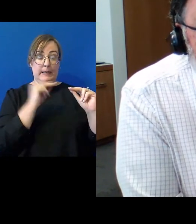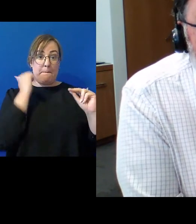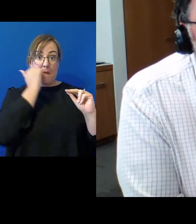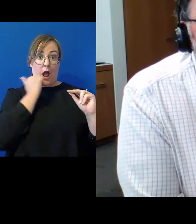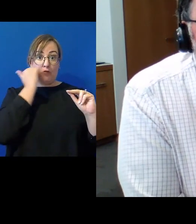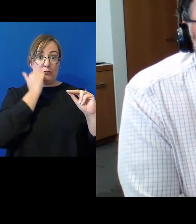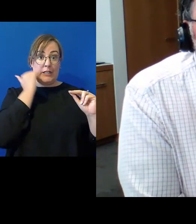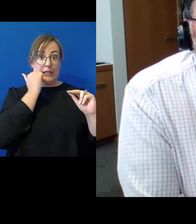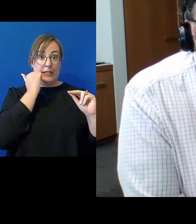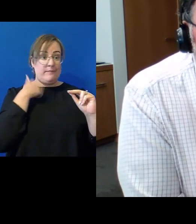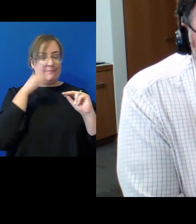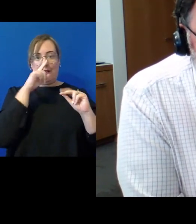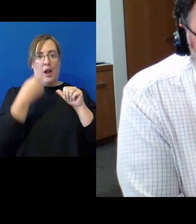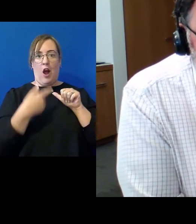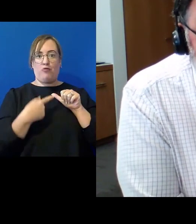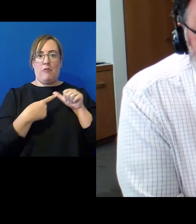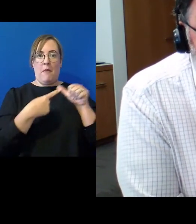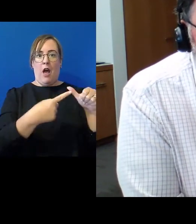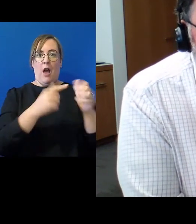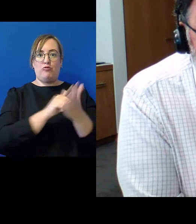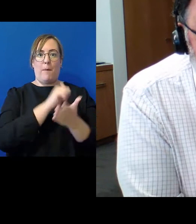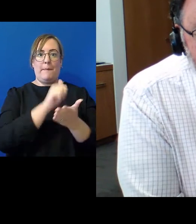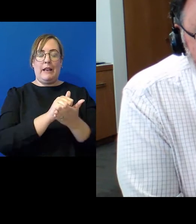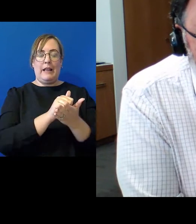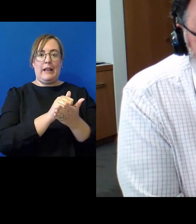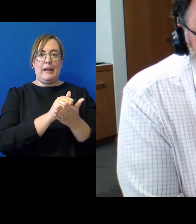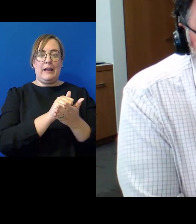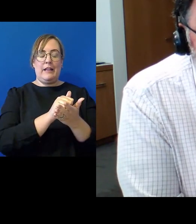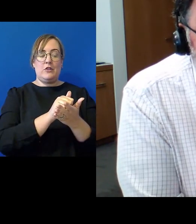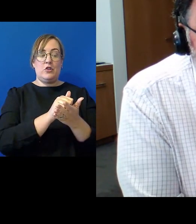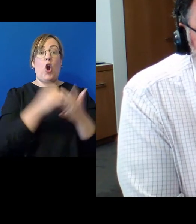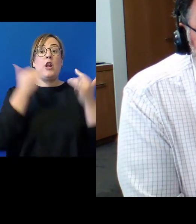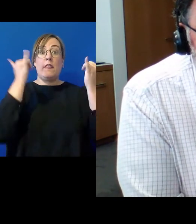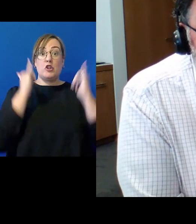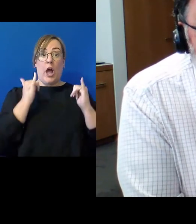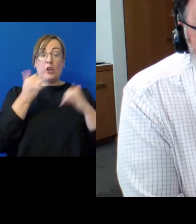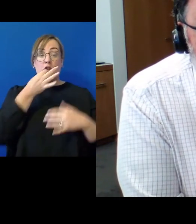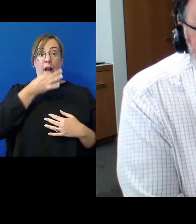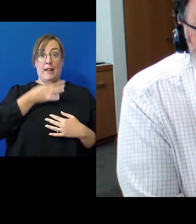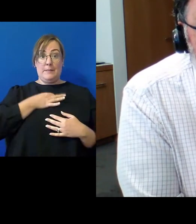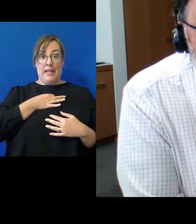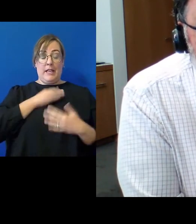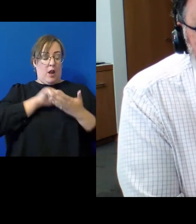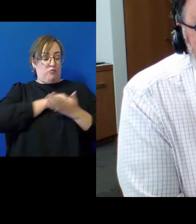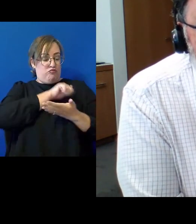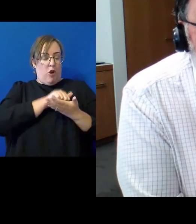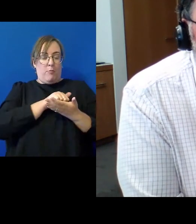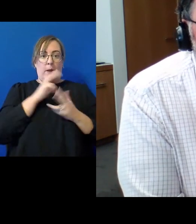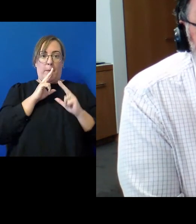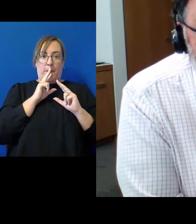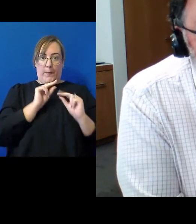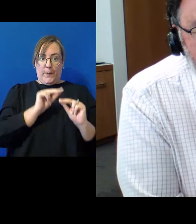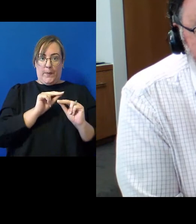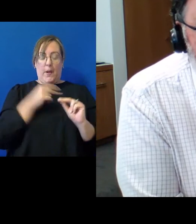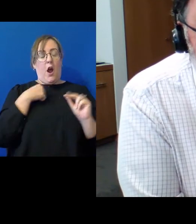and them not being able to reply so they asked me what were appropriate lines to deliver and I ended